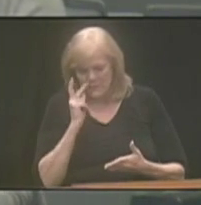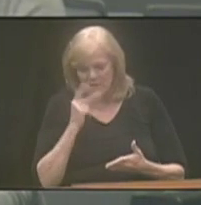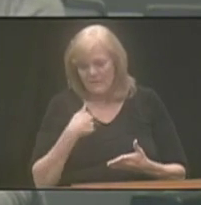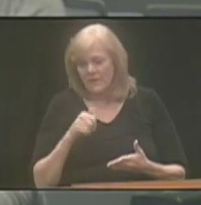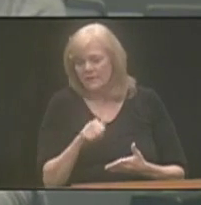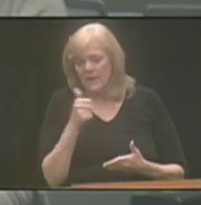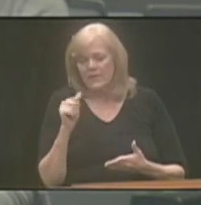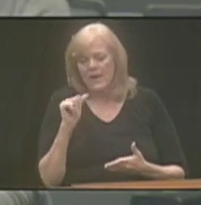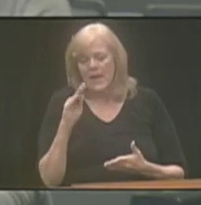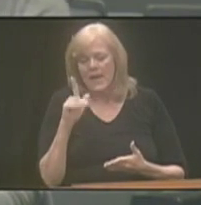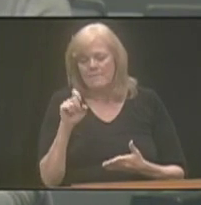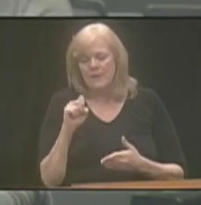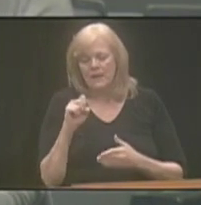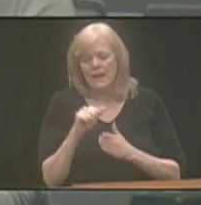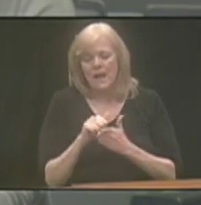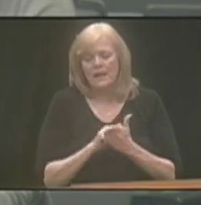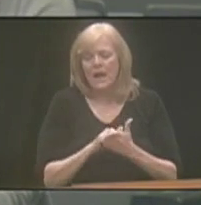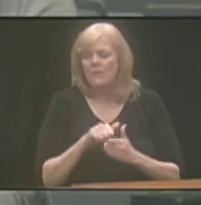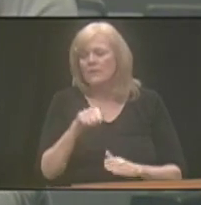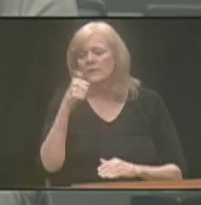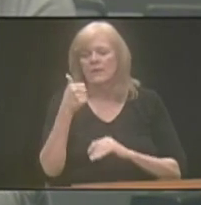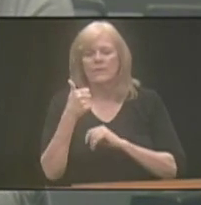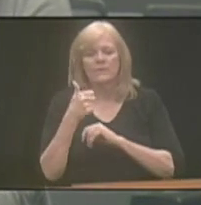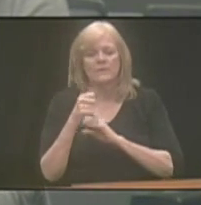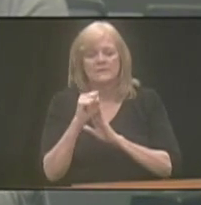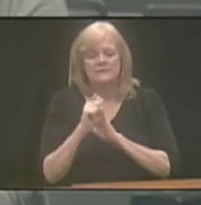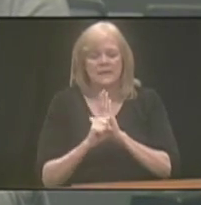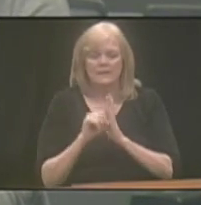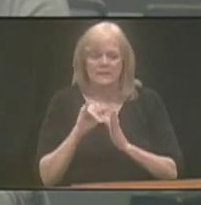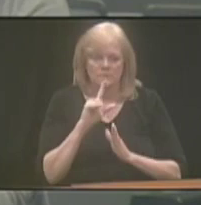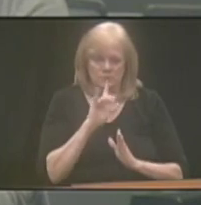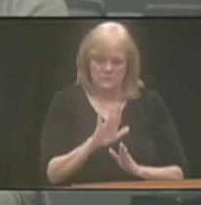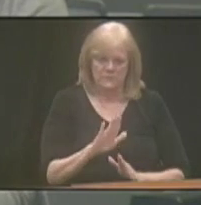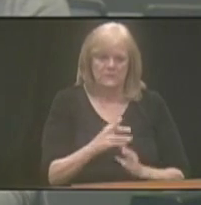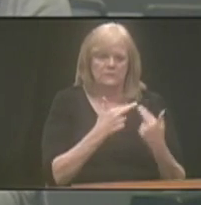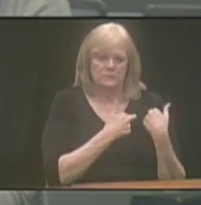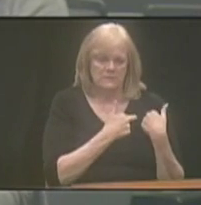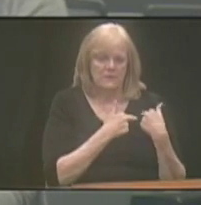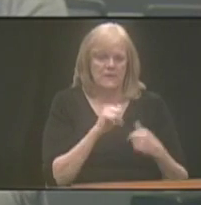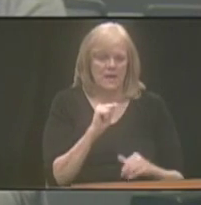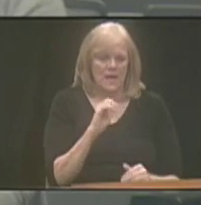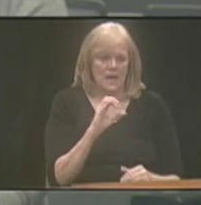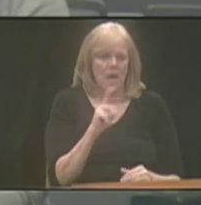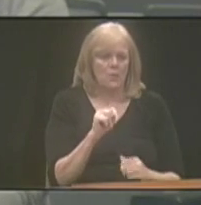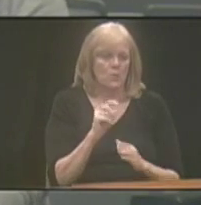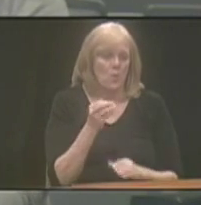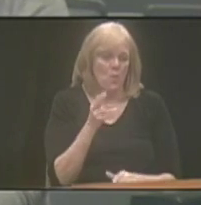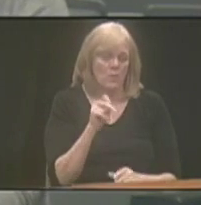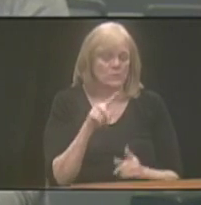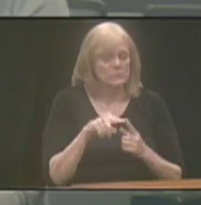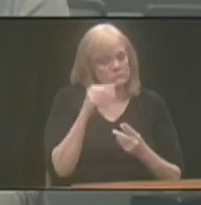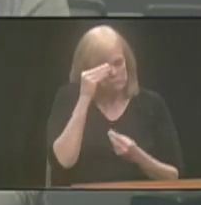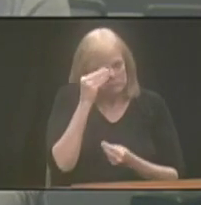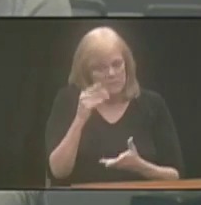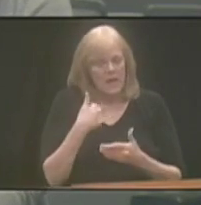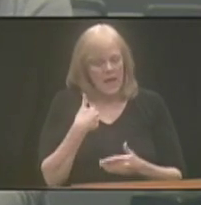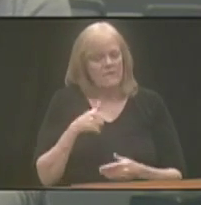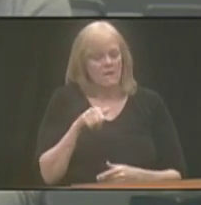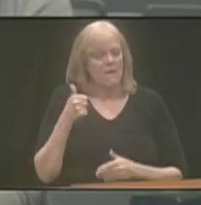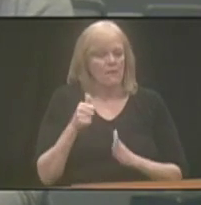ABLE account nationwide. That would really be the responsibility of the account owner to disclose that he or she has another account.